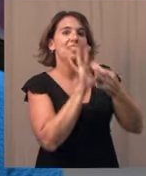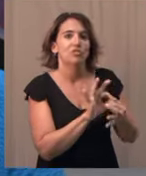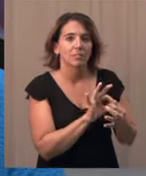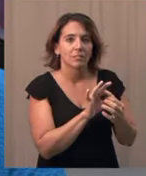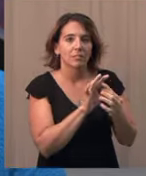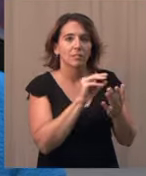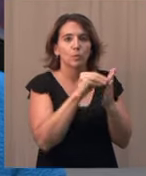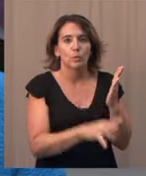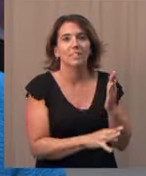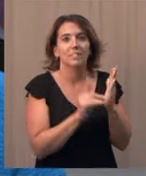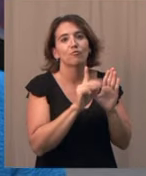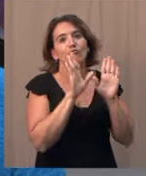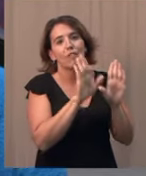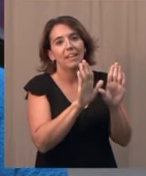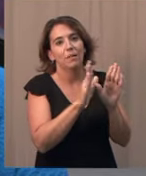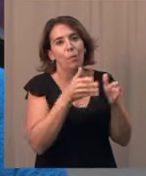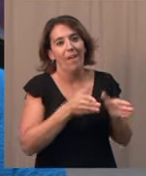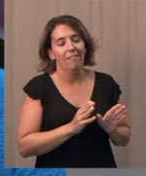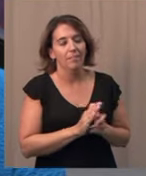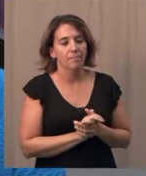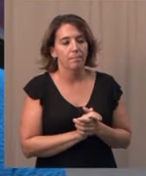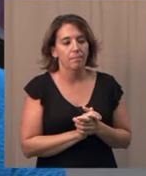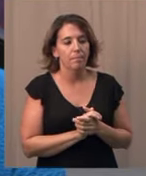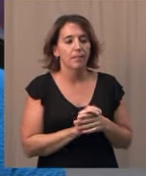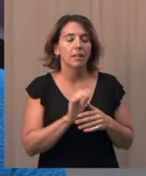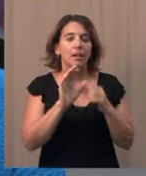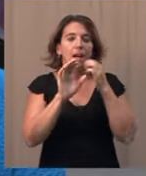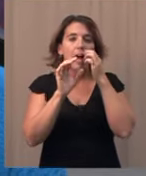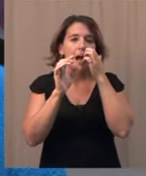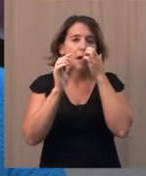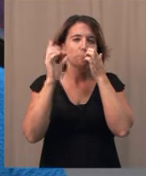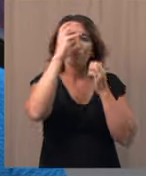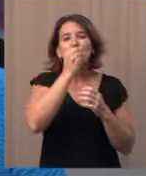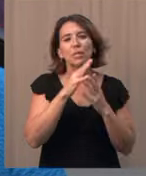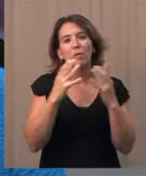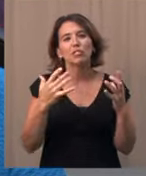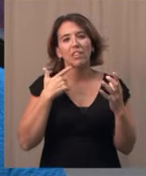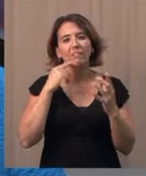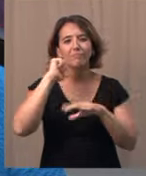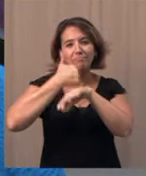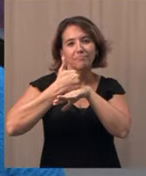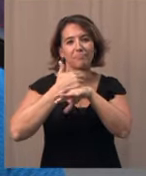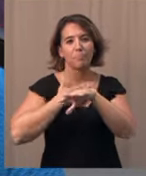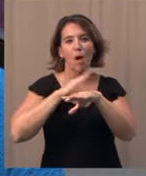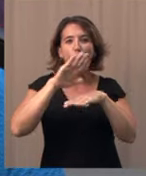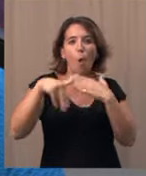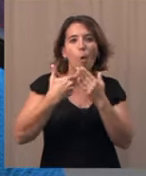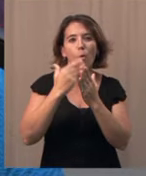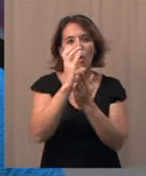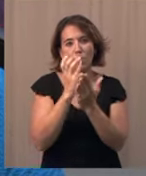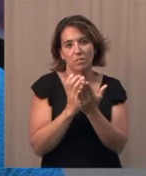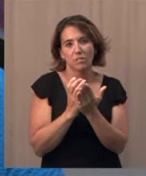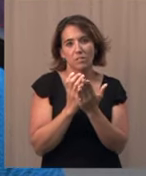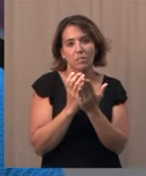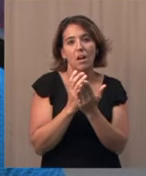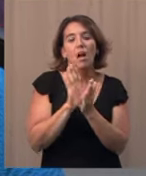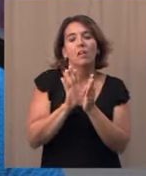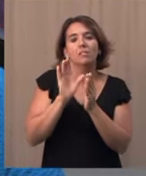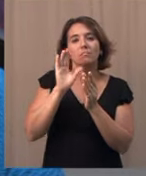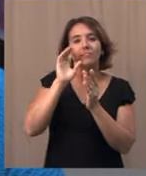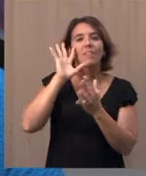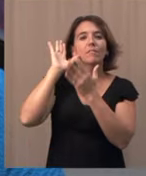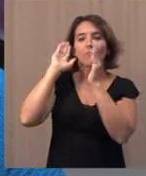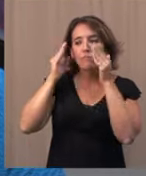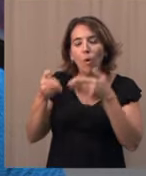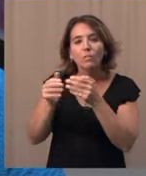way. I've actually pretty much structured my entire courses around co-curricular. I'm a really big fan of the co-curricular concept